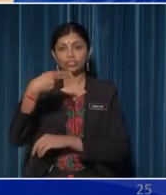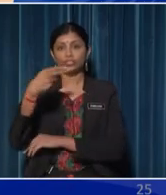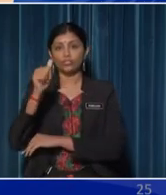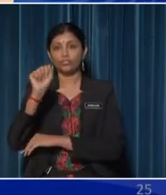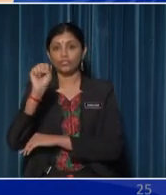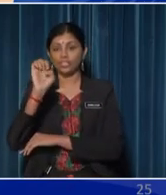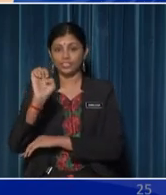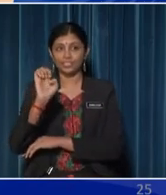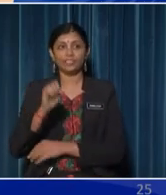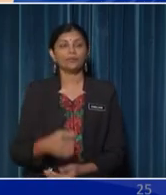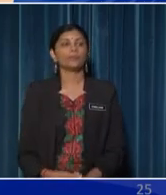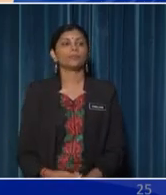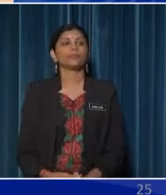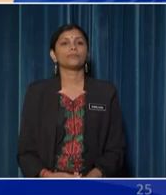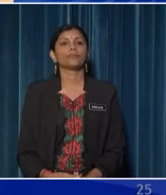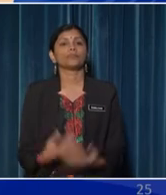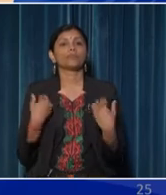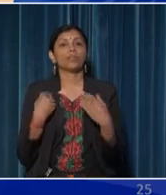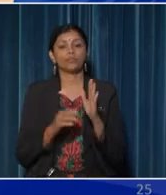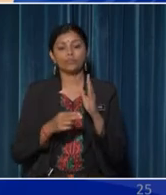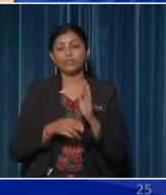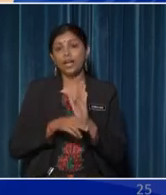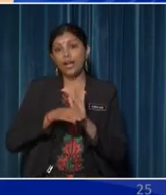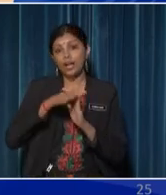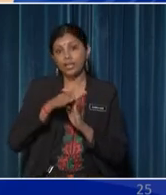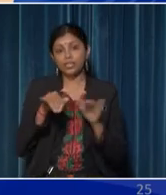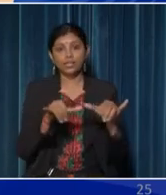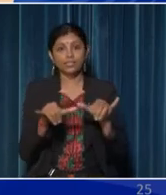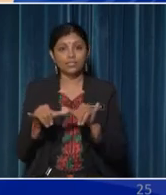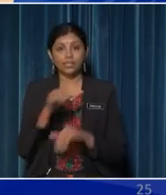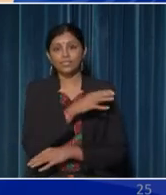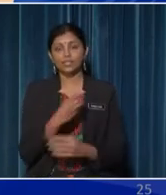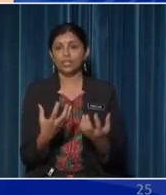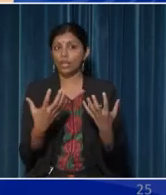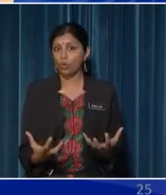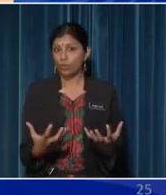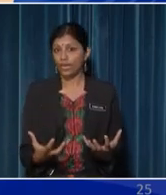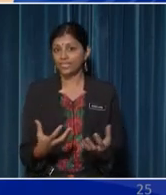involves the height, size and weight of the hand